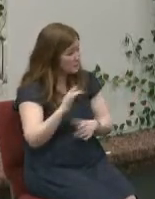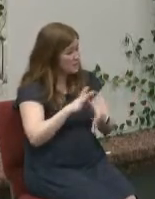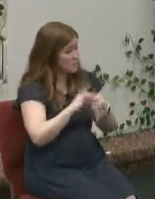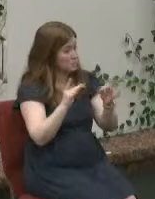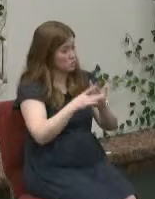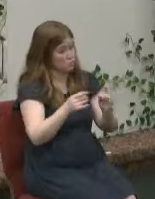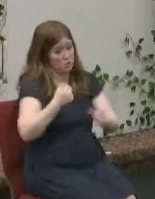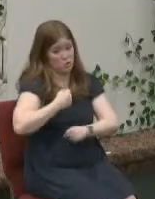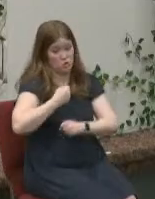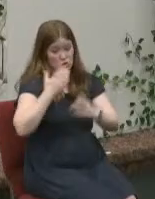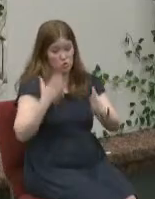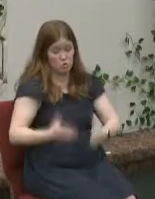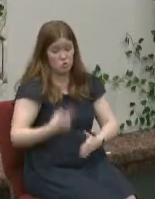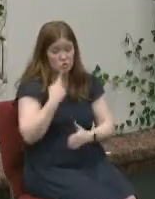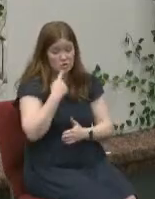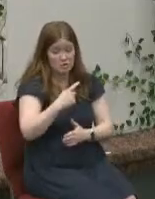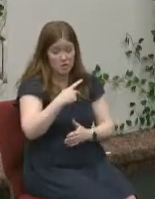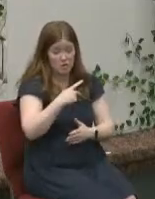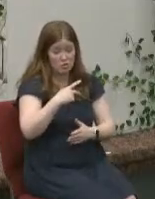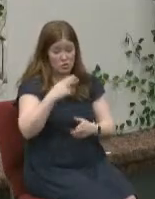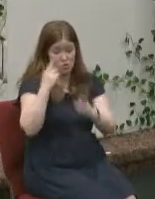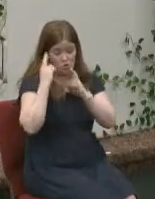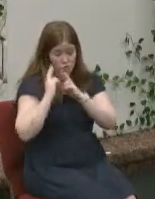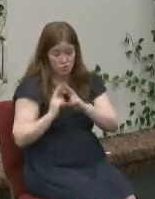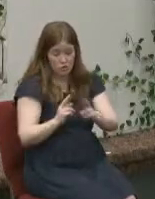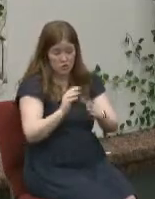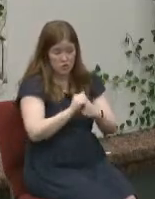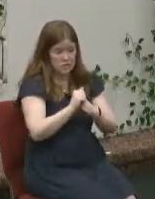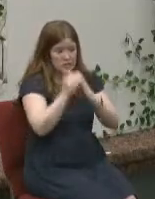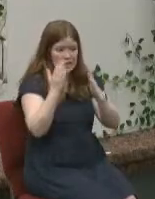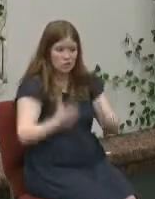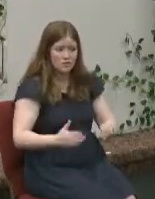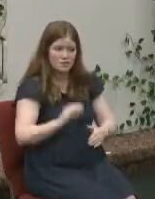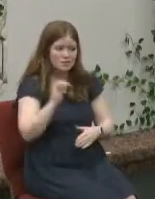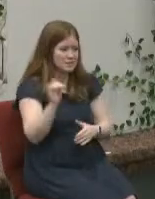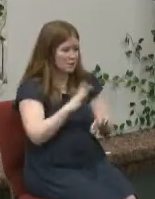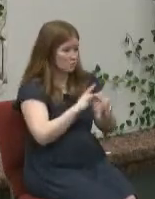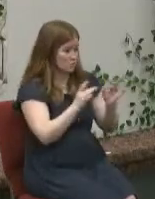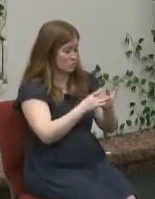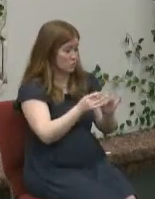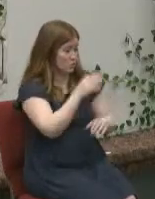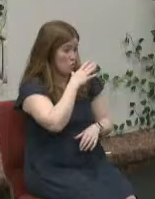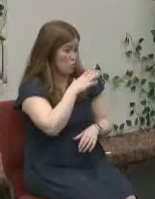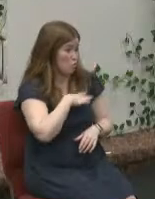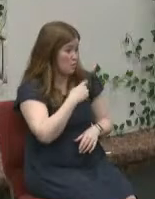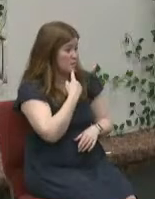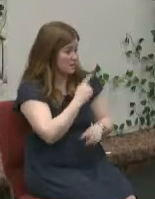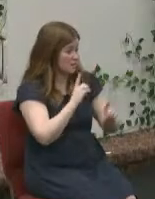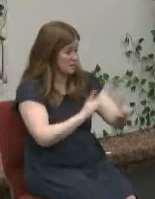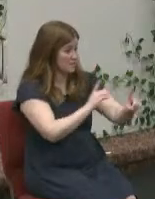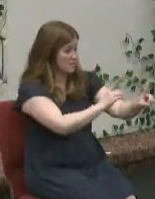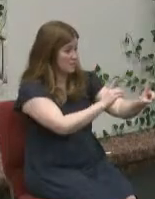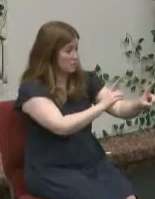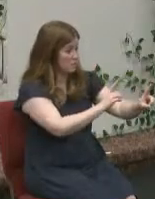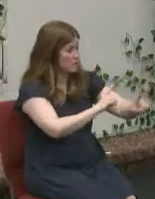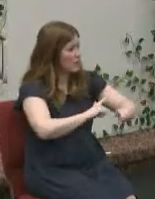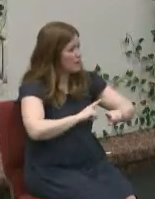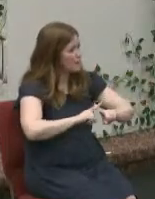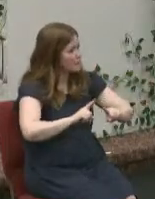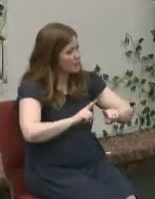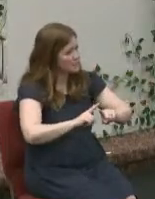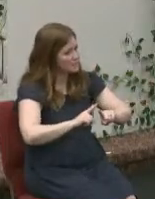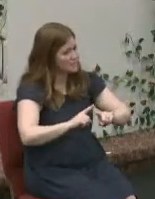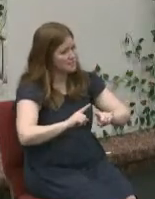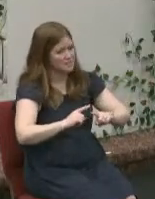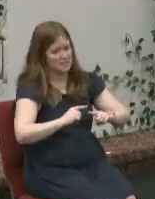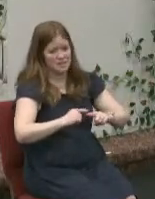soldiers tell the religious leaders is the same one the women tell the disciples the difference is the interpretation